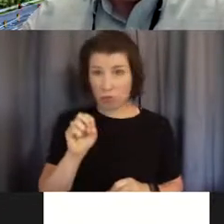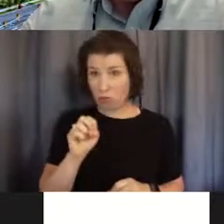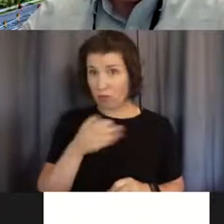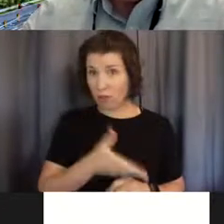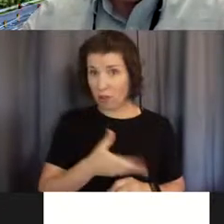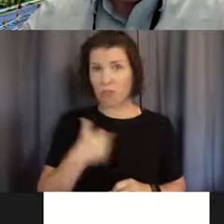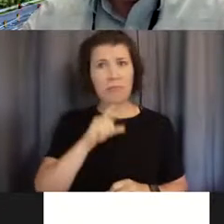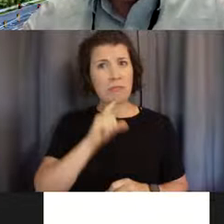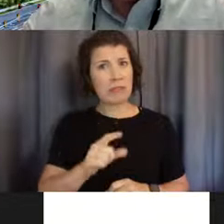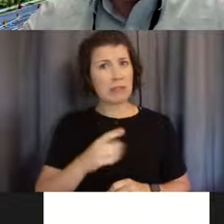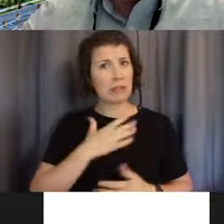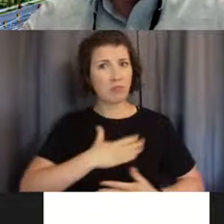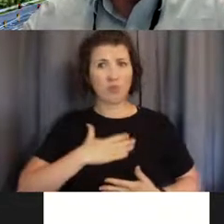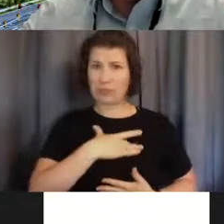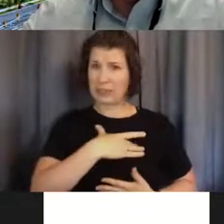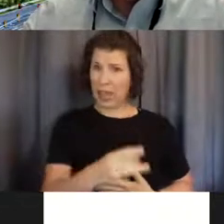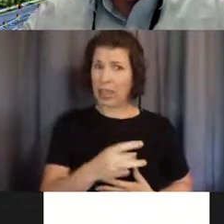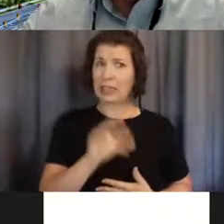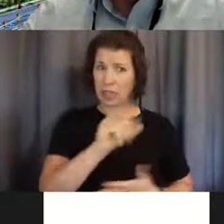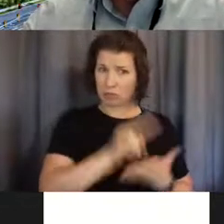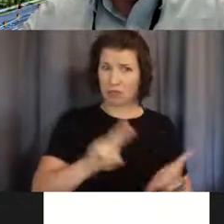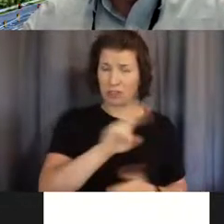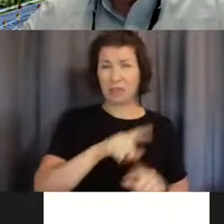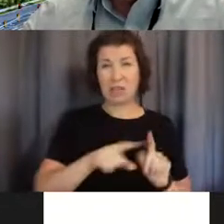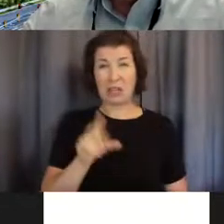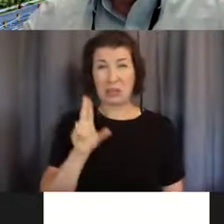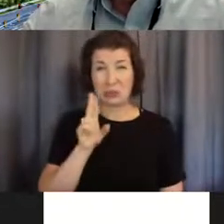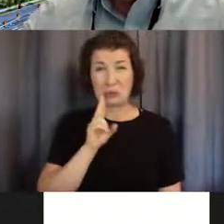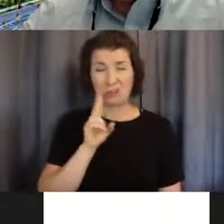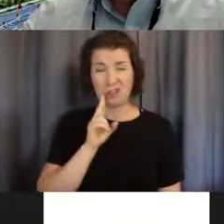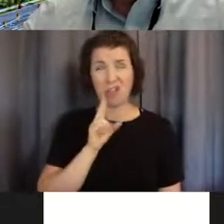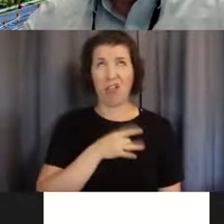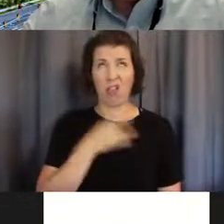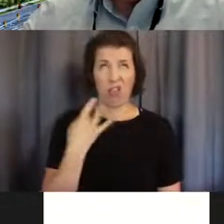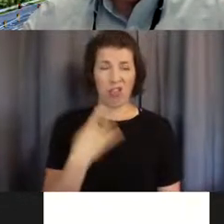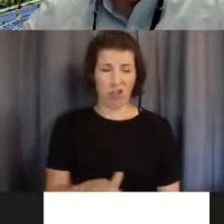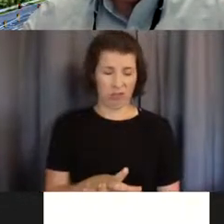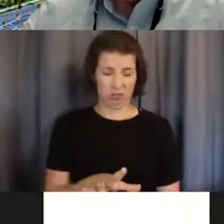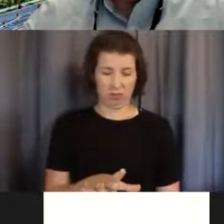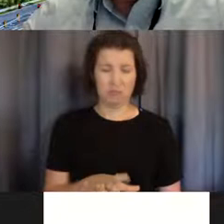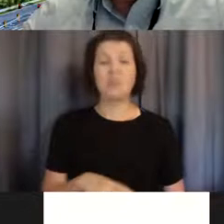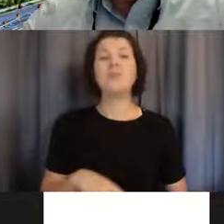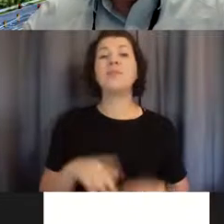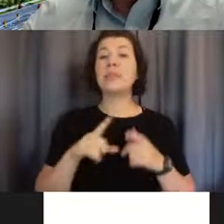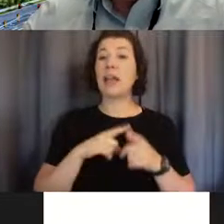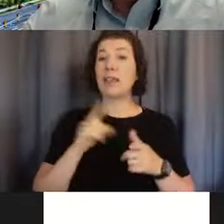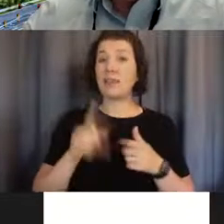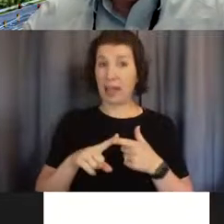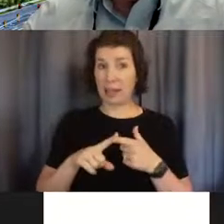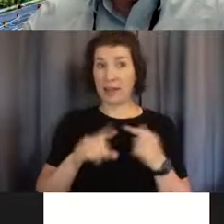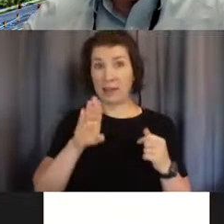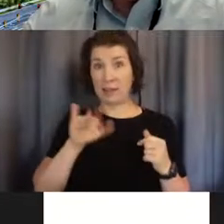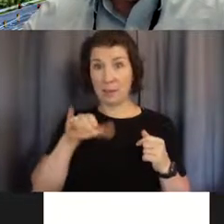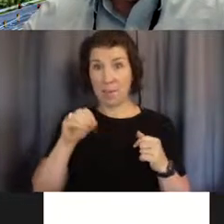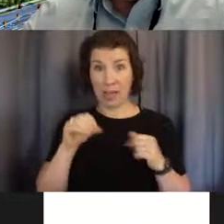university, but really didn't like Houston. And then the bioengineering department here was clearly going to be a really